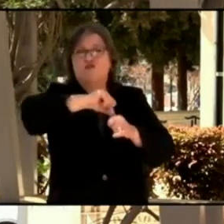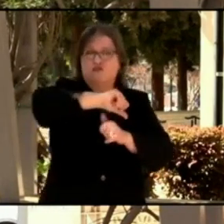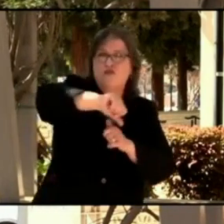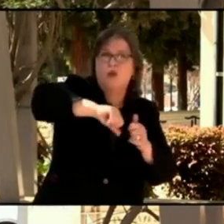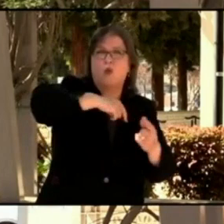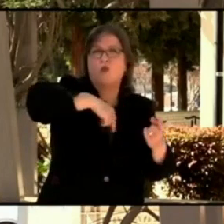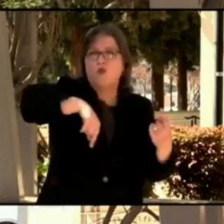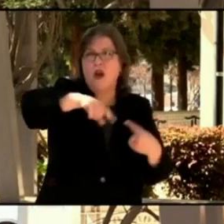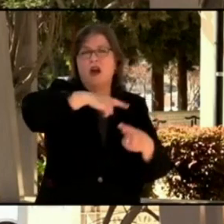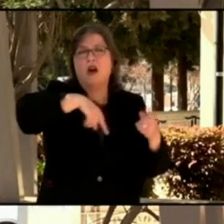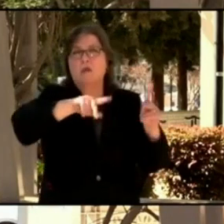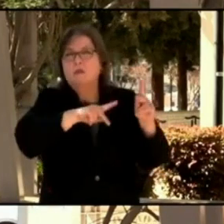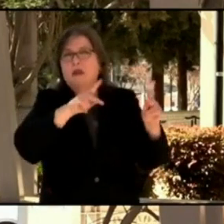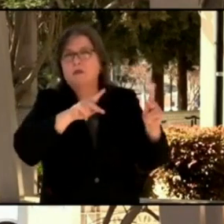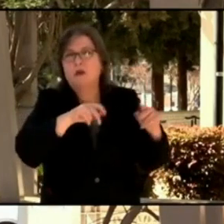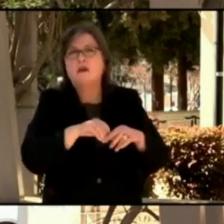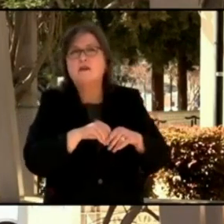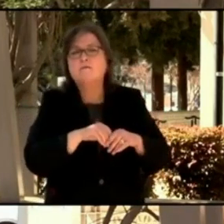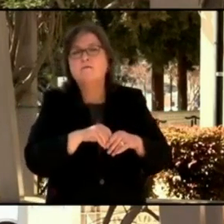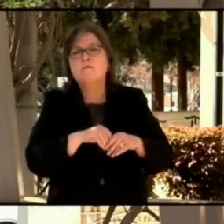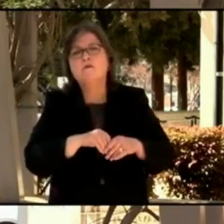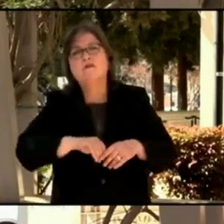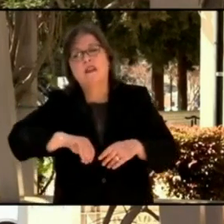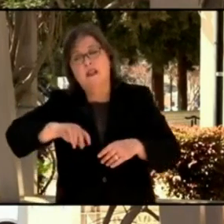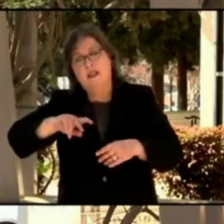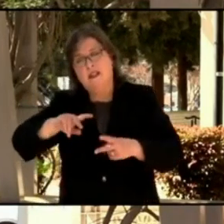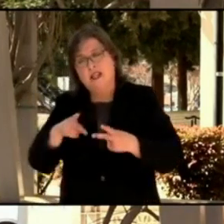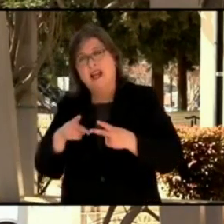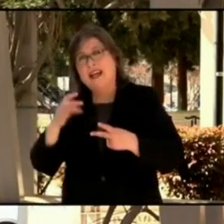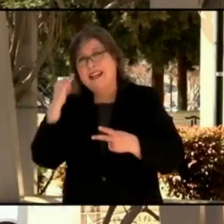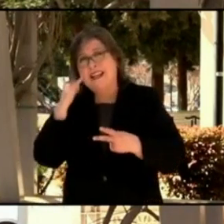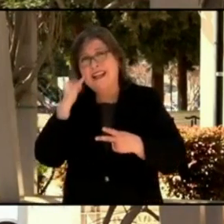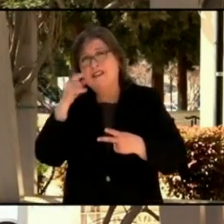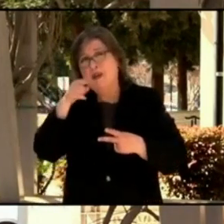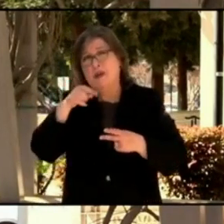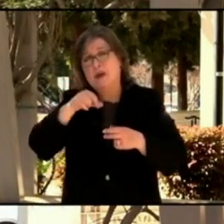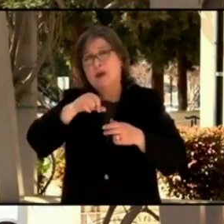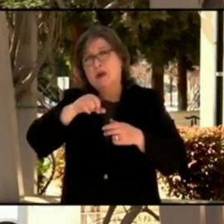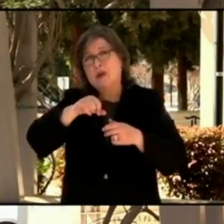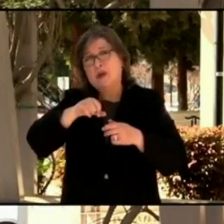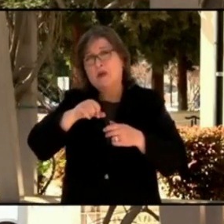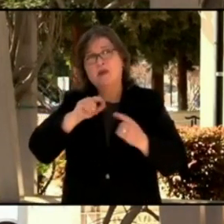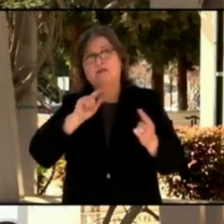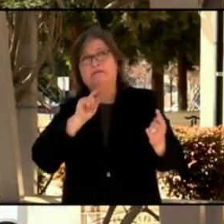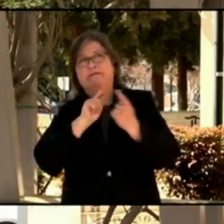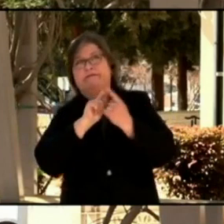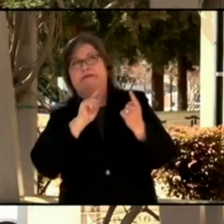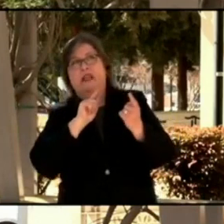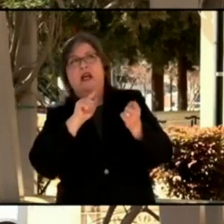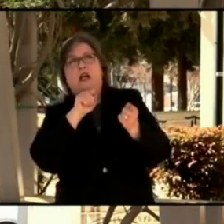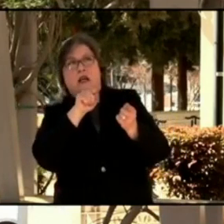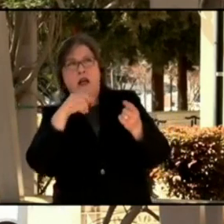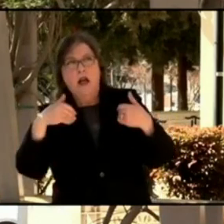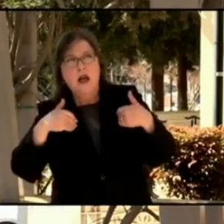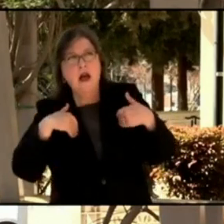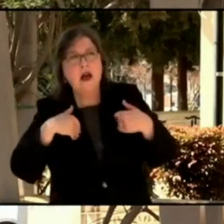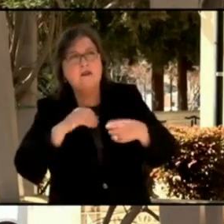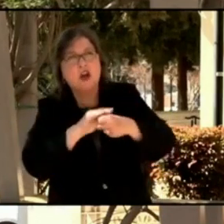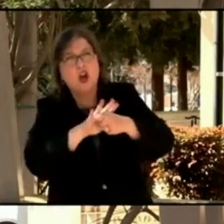exposed to someone who has COVID, you need to quarantine immediately and then get tested